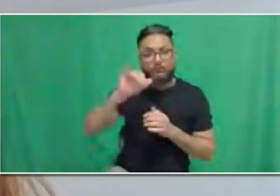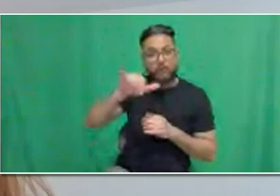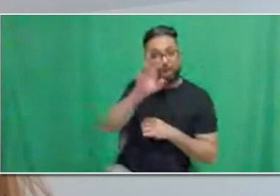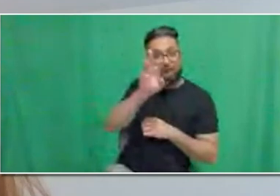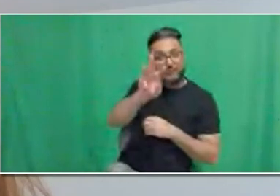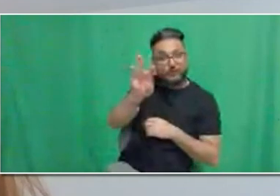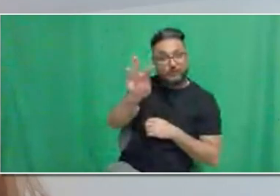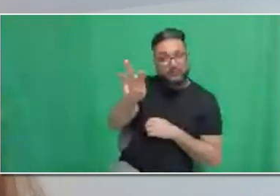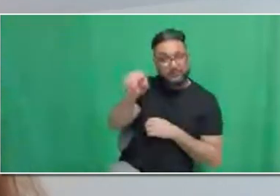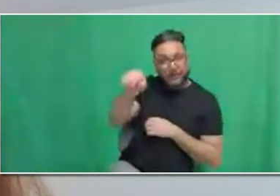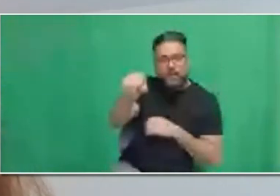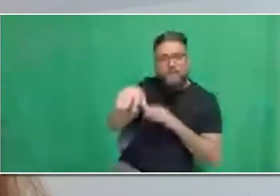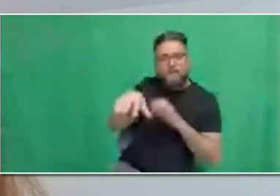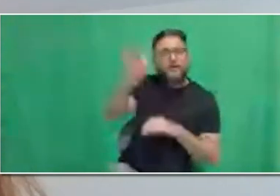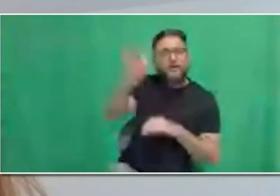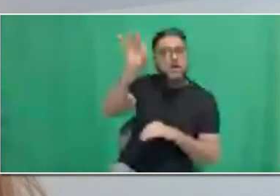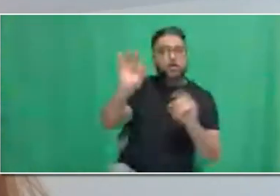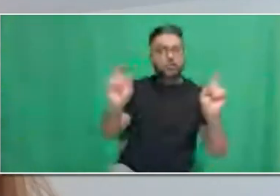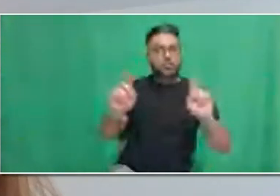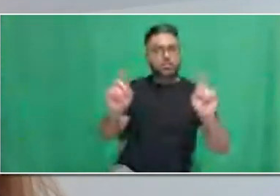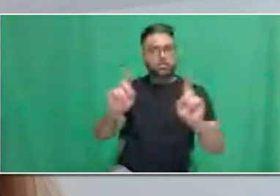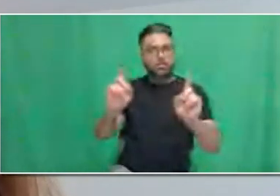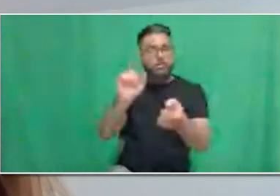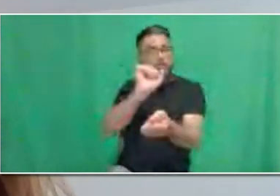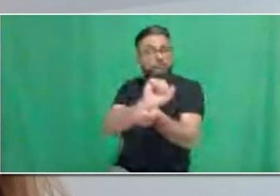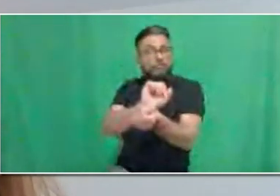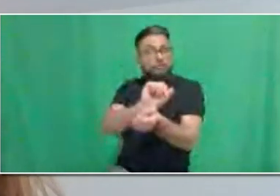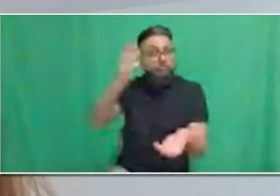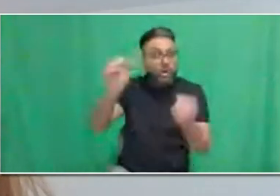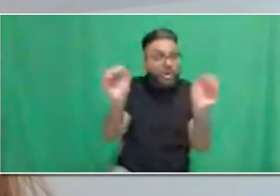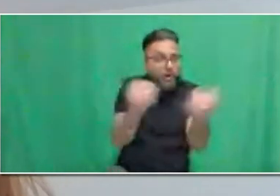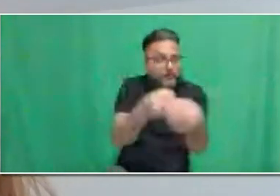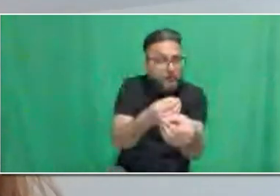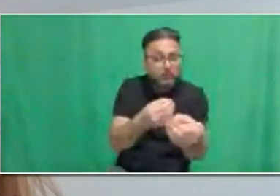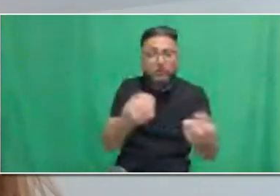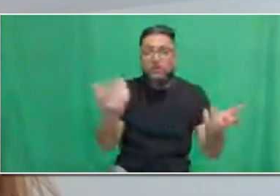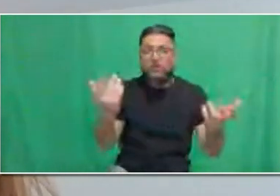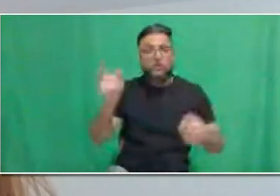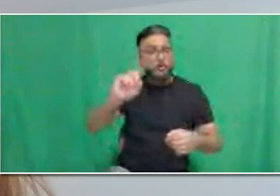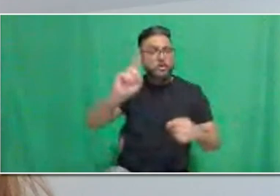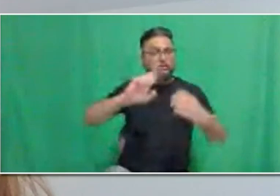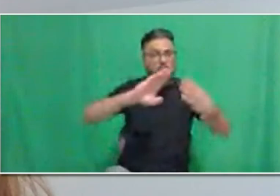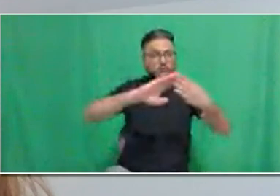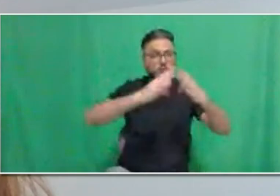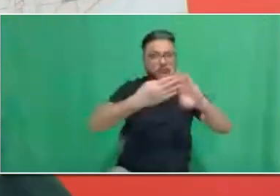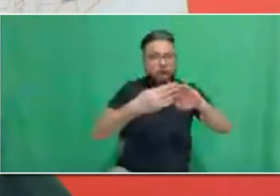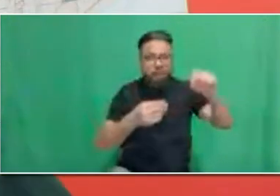and community agency in your area who can assist you with your employment and training related needs.